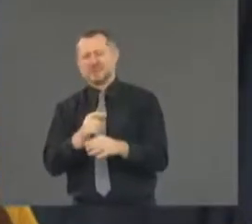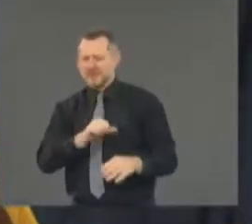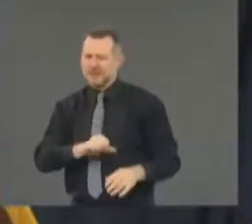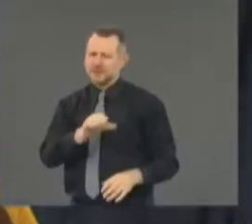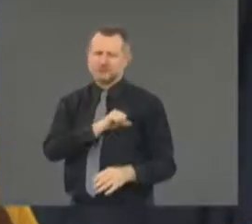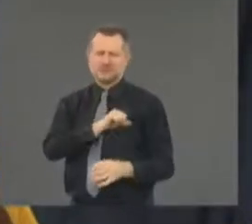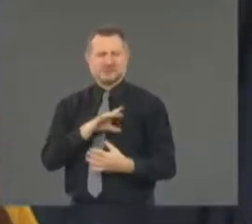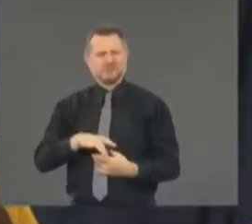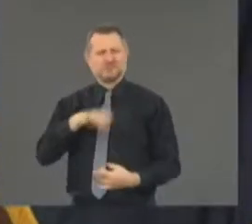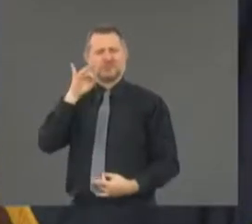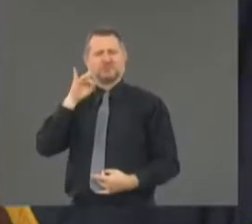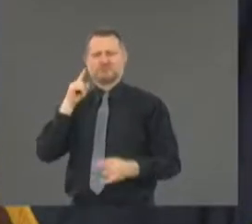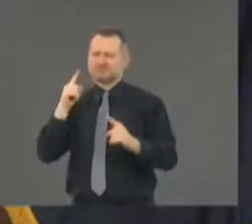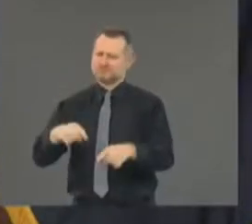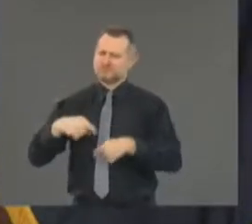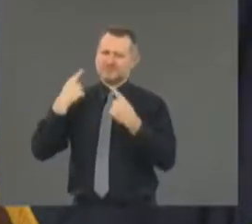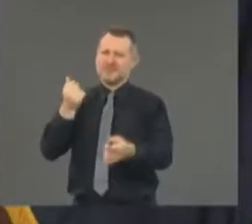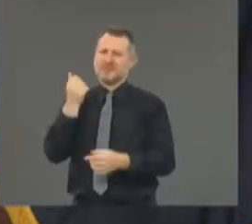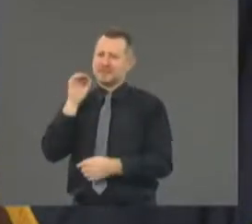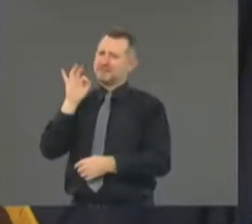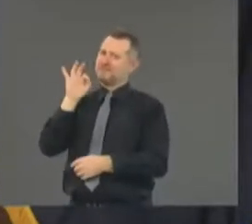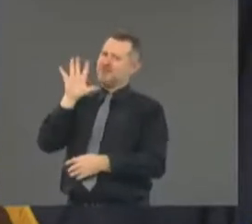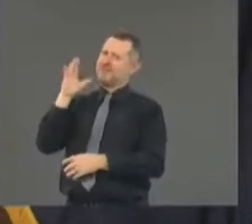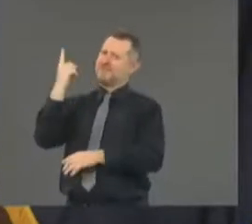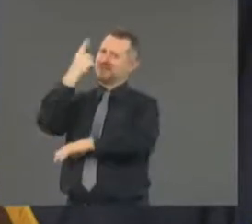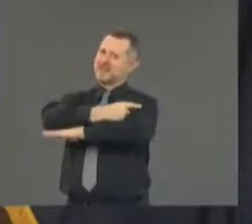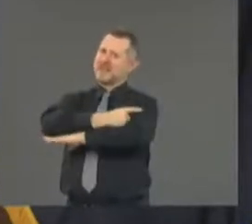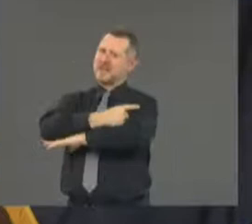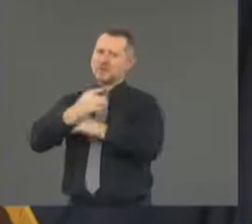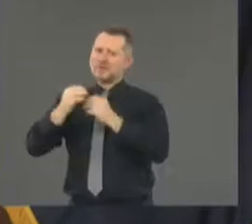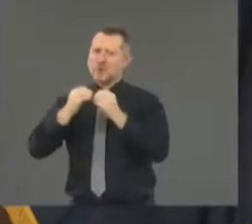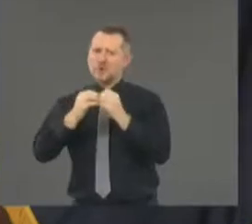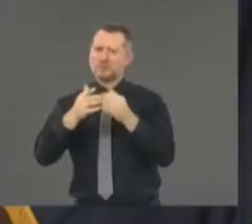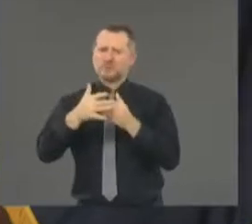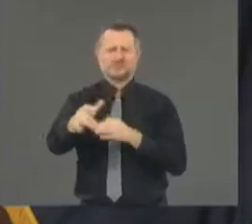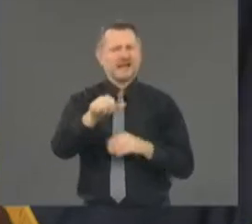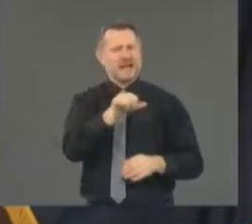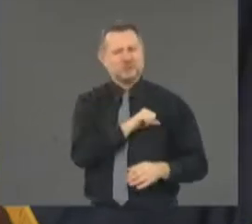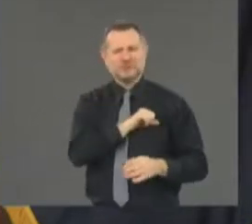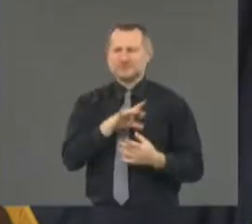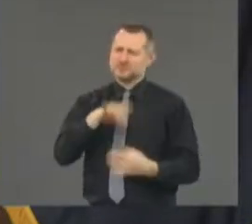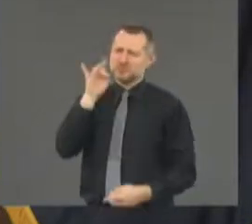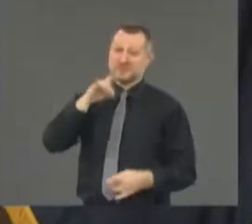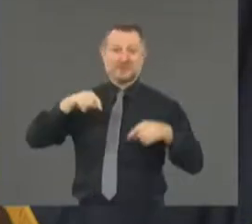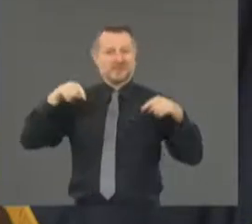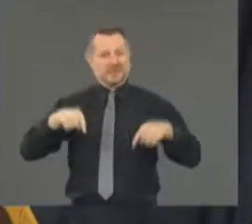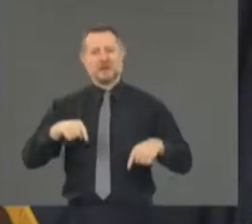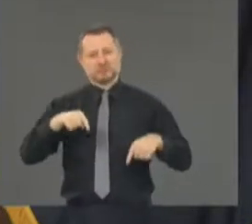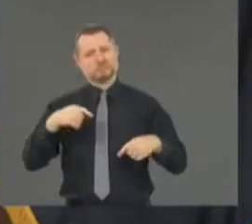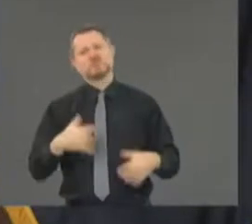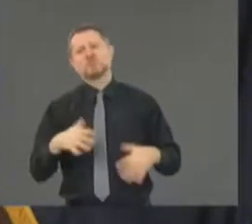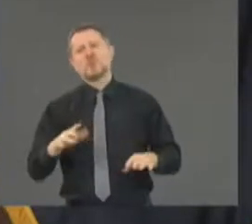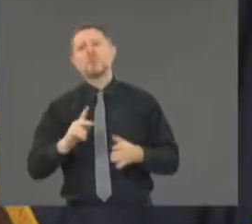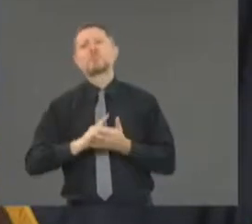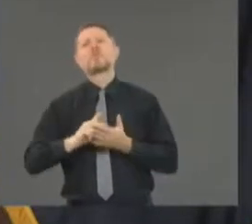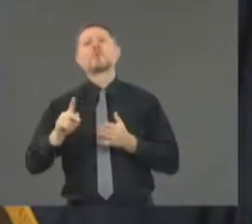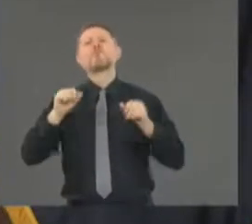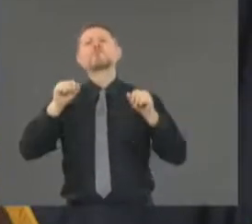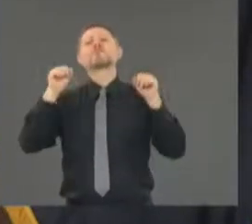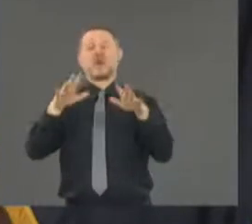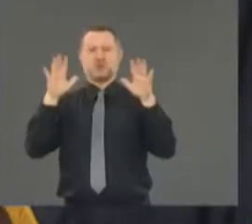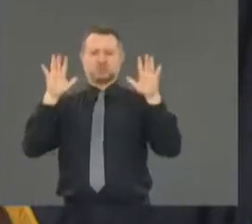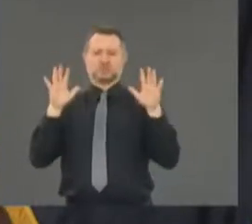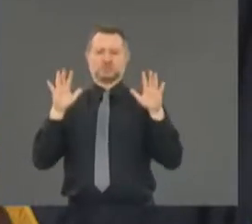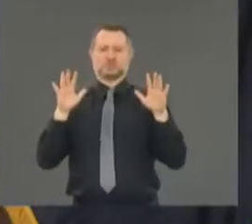over the past 95 days. Let's keep that going, because that is pure magic. If we stay united and we stay